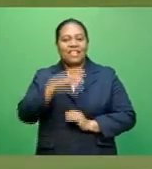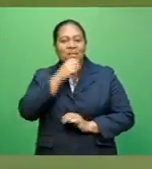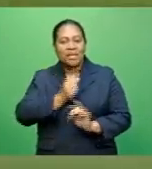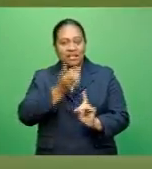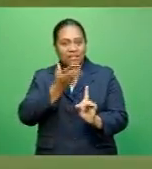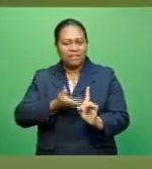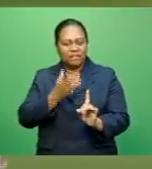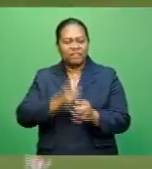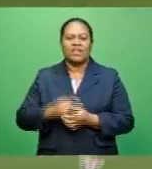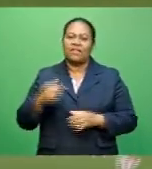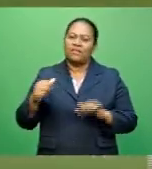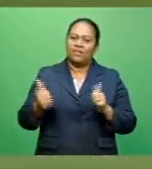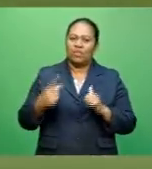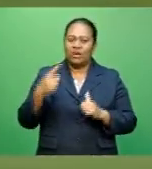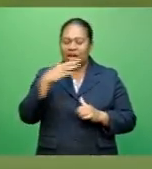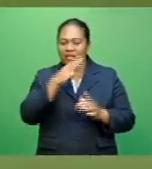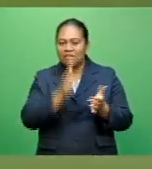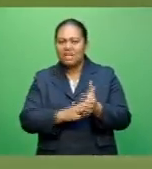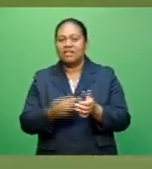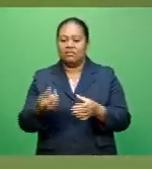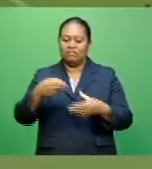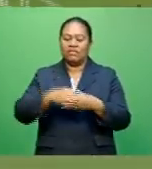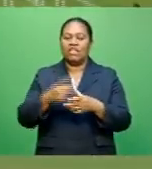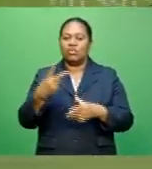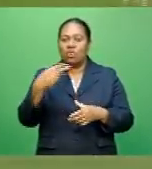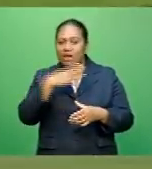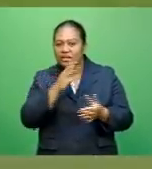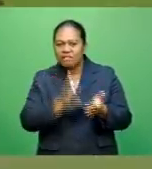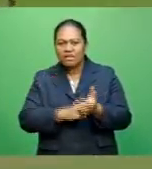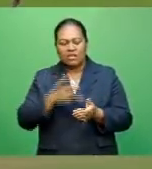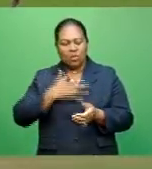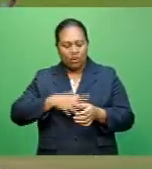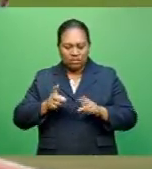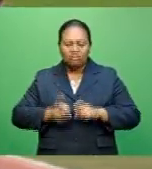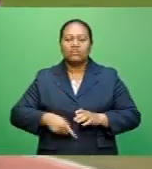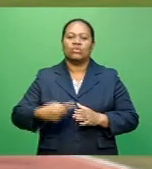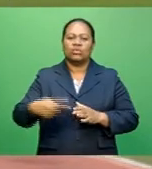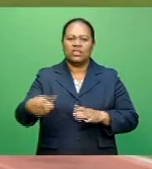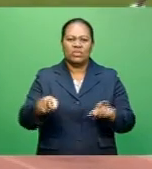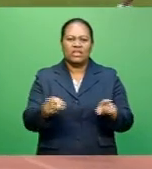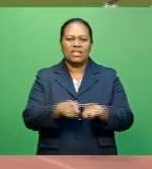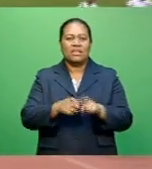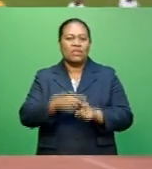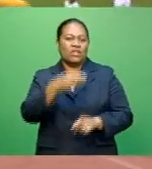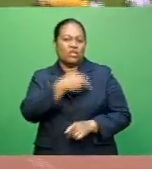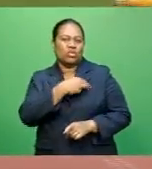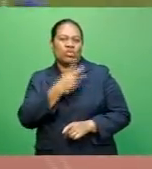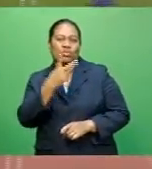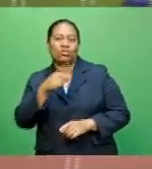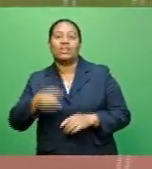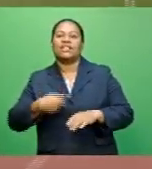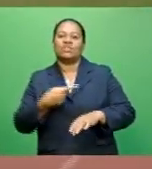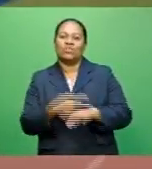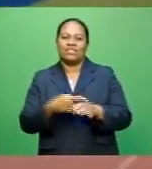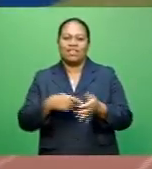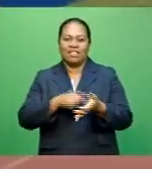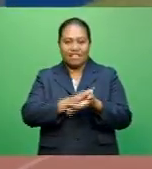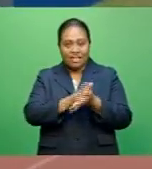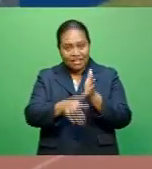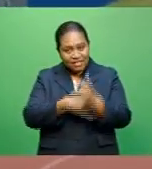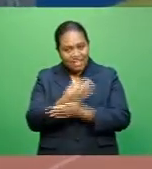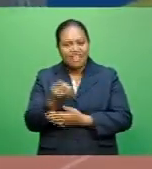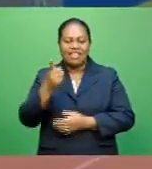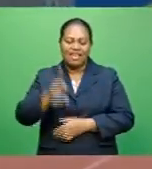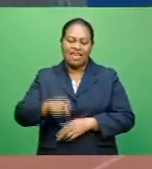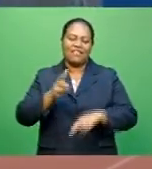first in the 100 and 200 meters event. He hopes to maintain the same momentum come Suva Zone 2 next Thursday and Friday. Talei